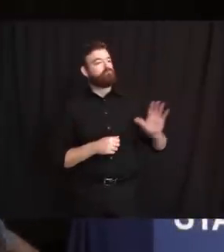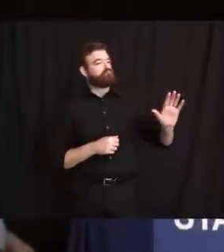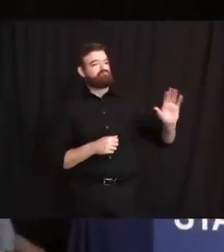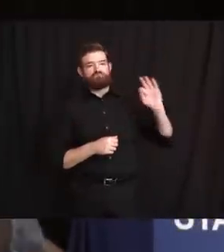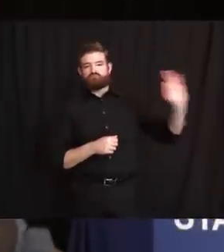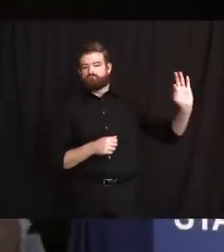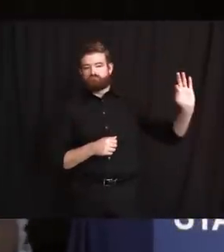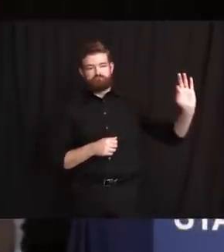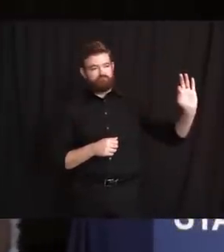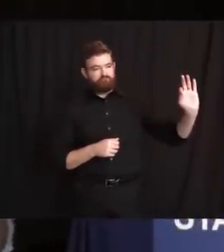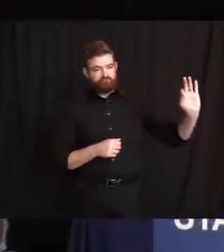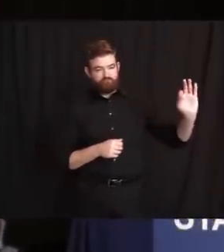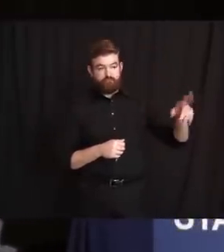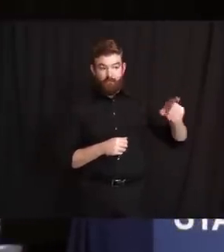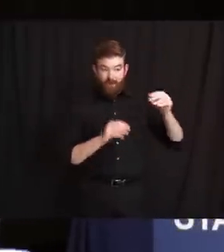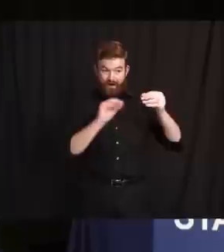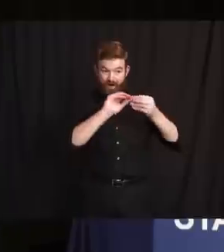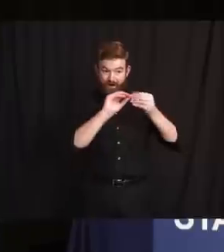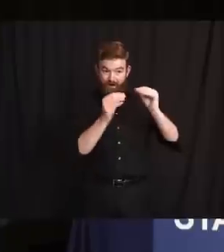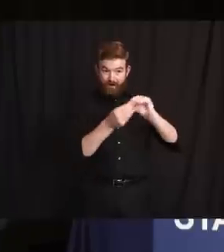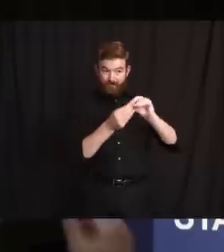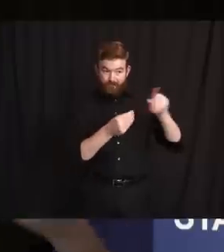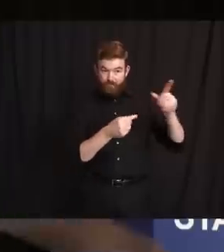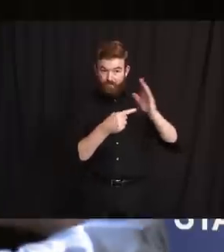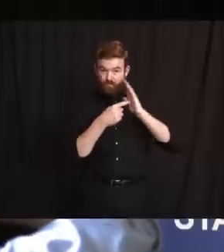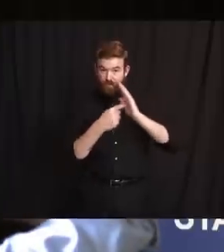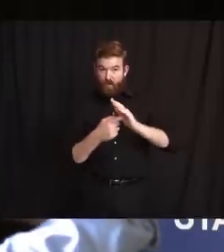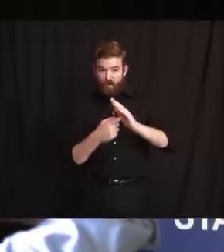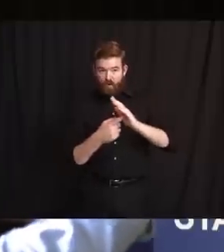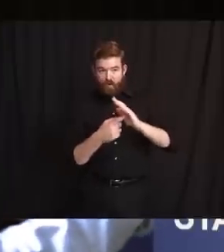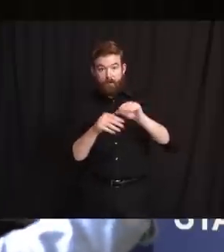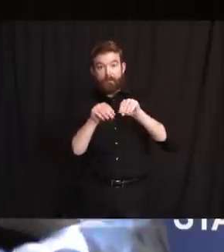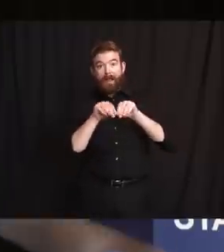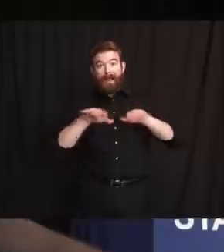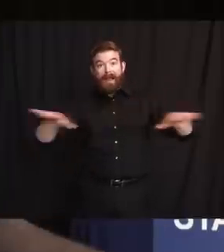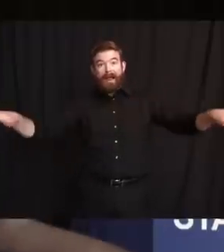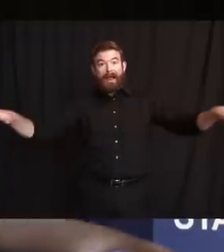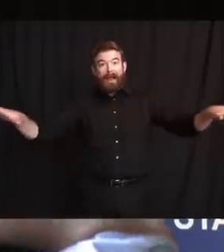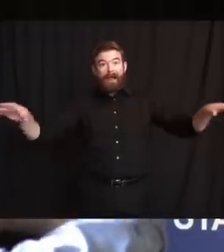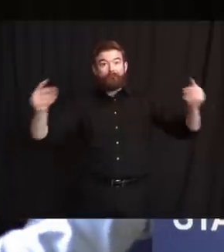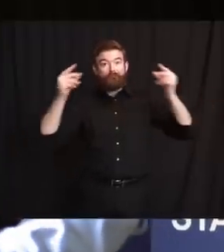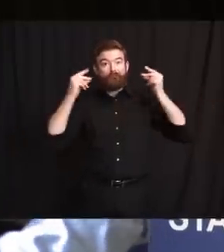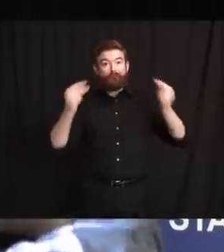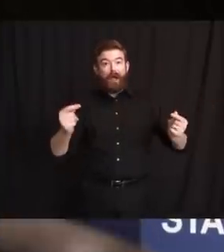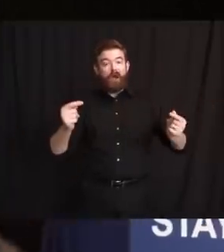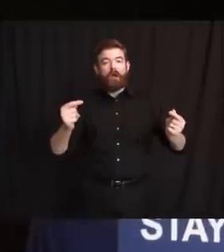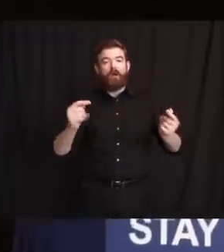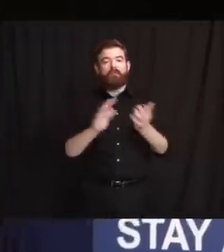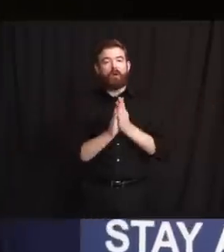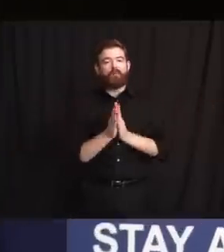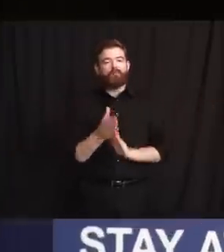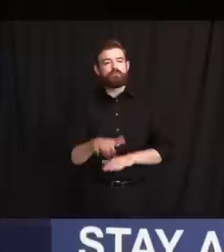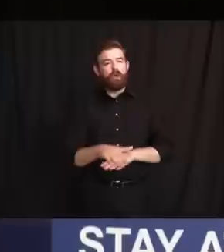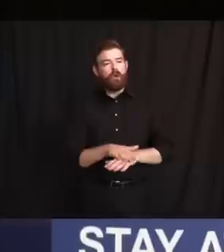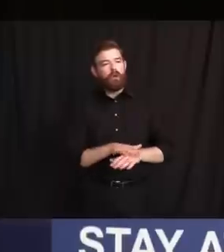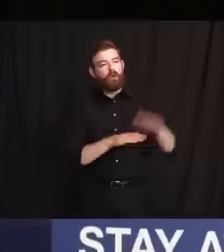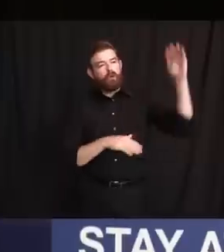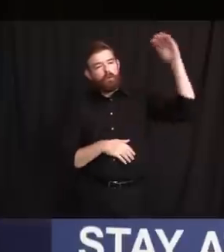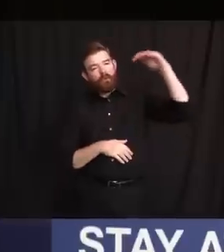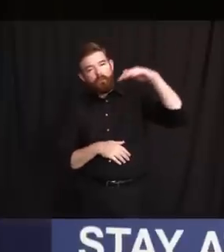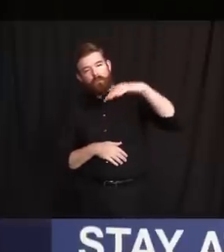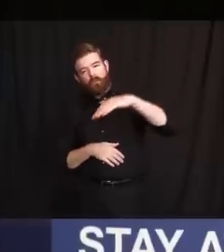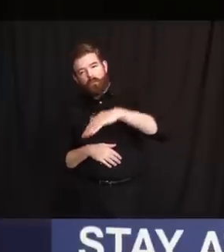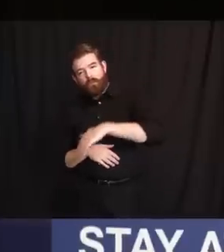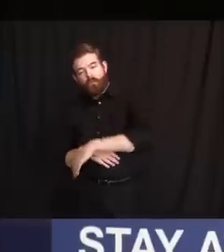suggest, this is telling you the number of people that you would expect to get infected from one infected person. And very clearly, as the number goes above